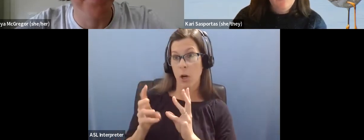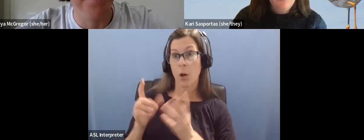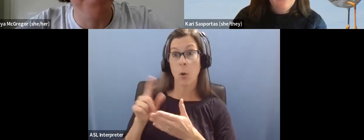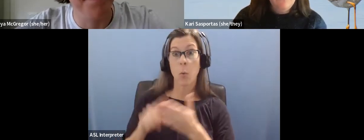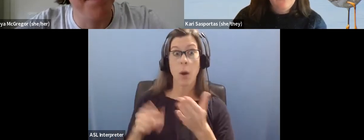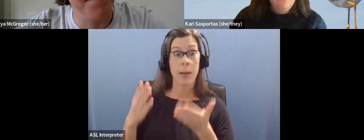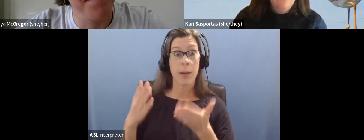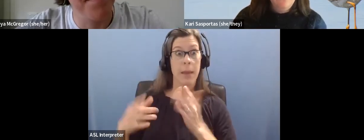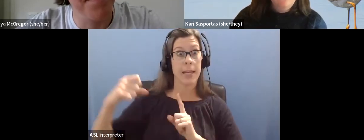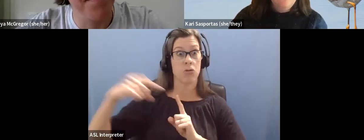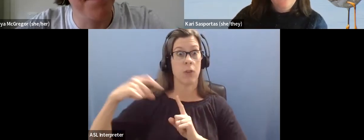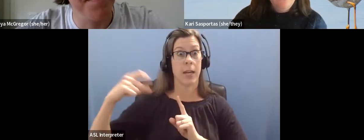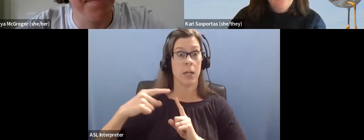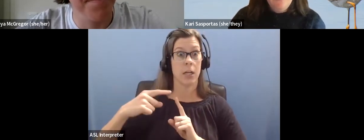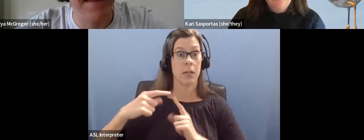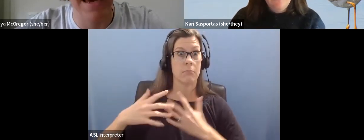need to be prepared for.